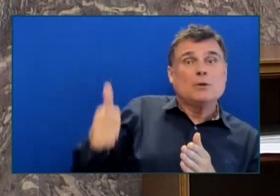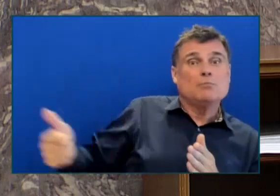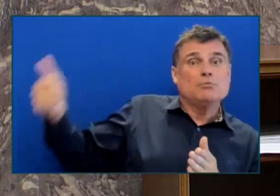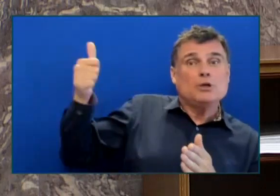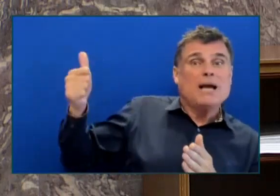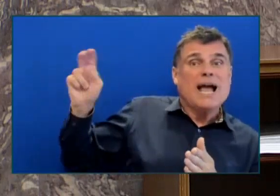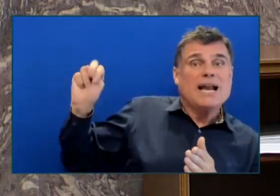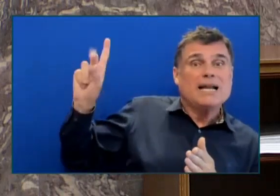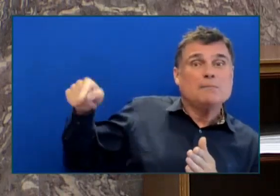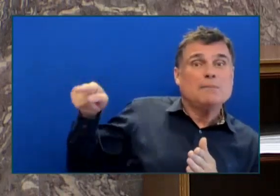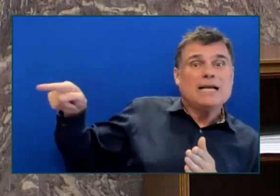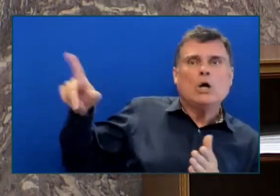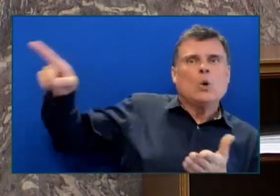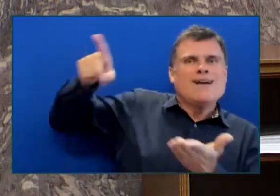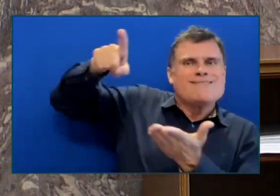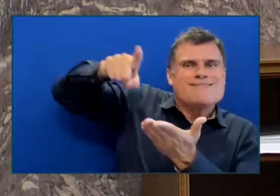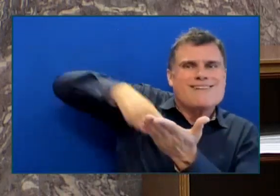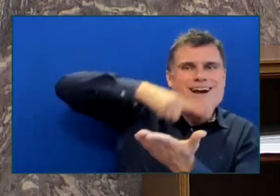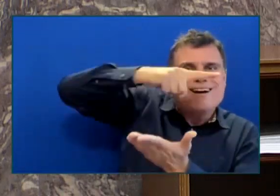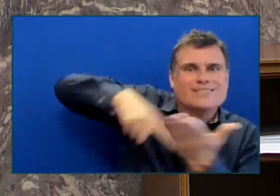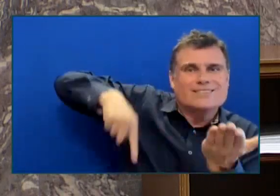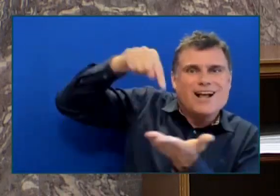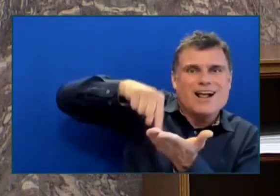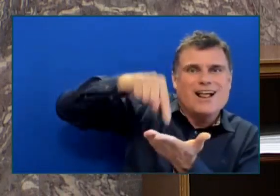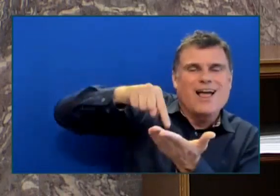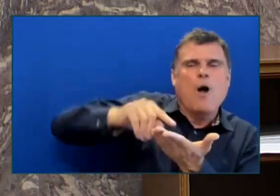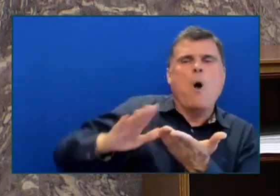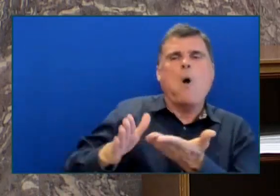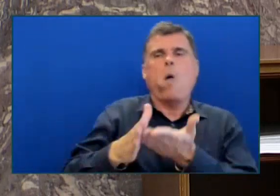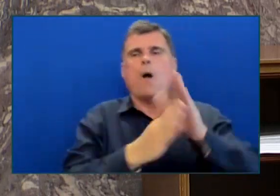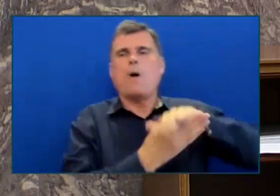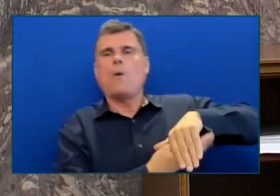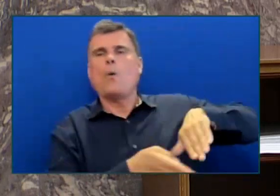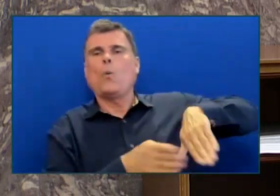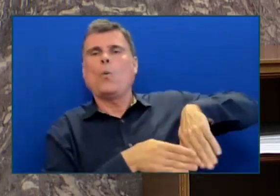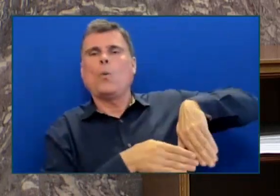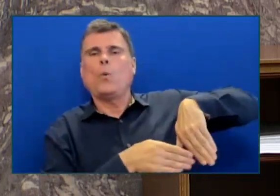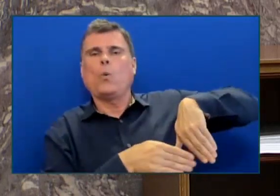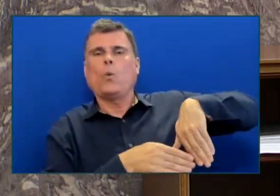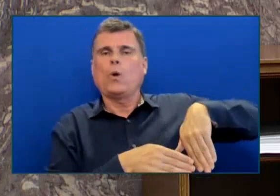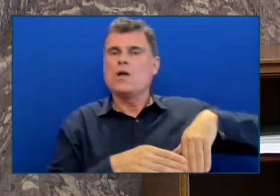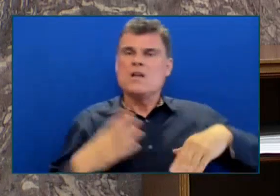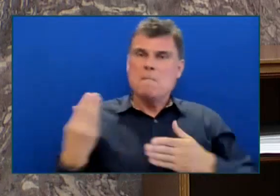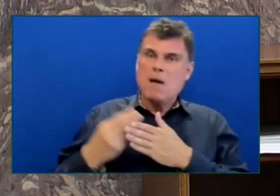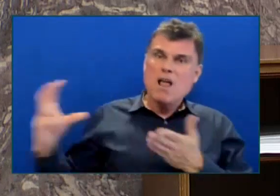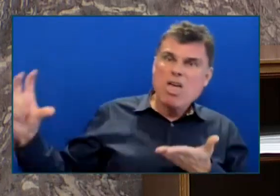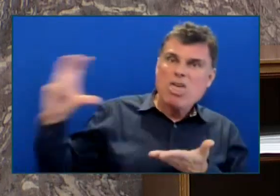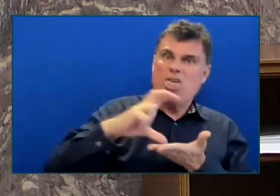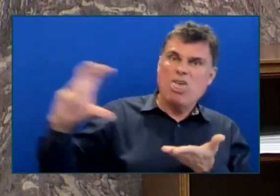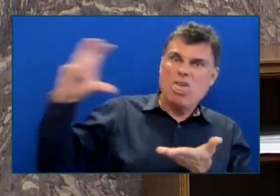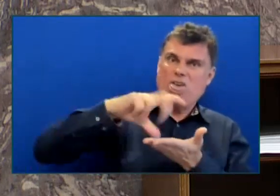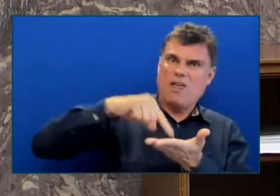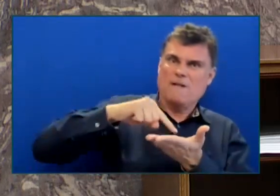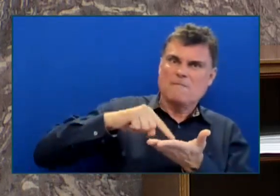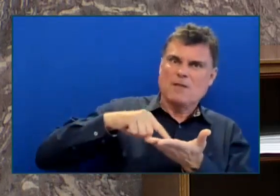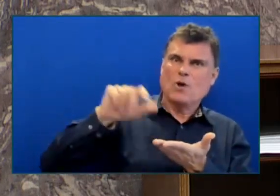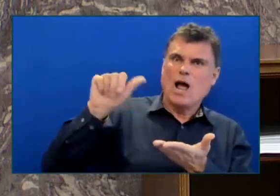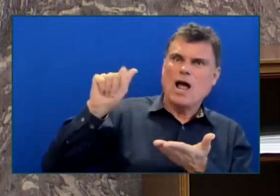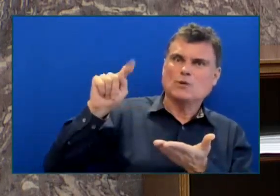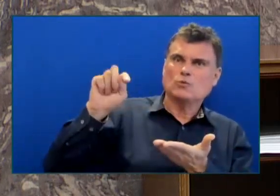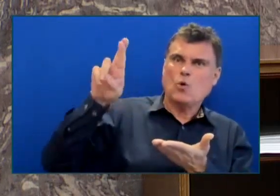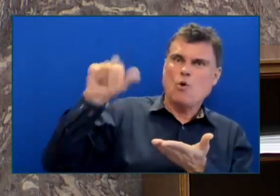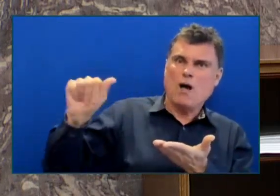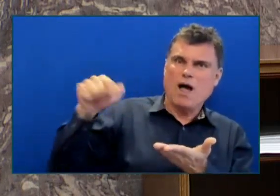funding. So after six years and two terms of this NDP government, housing and homelessness have never been worse,